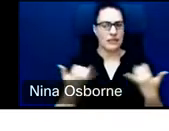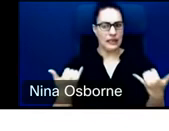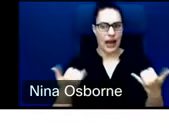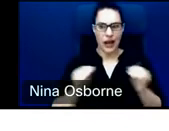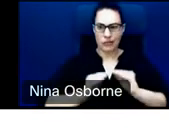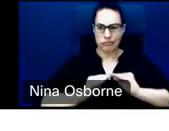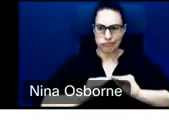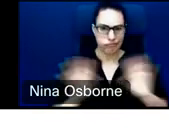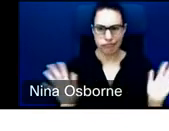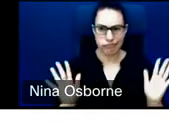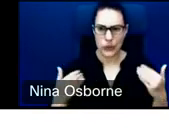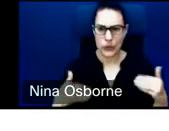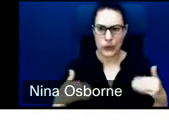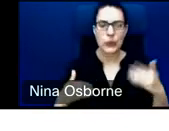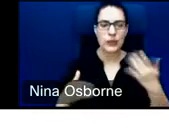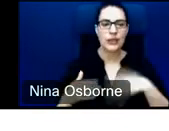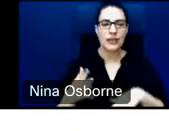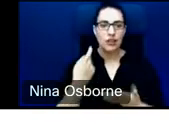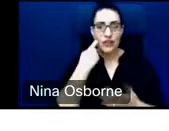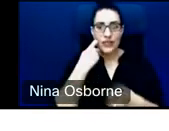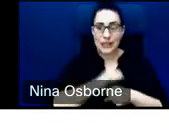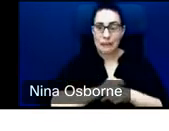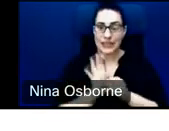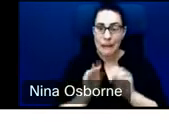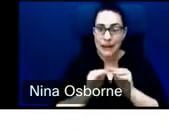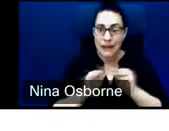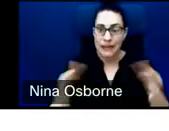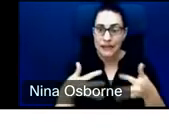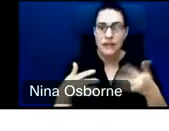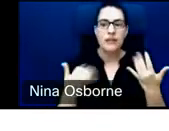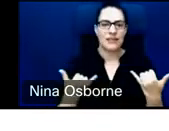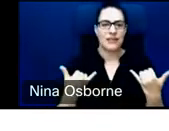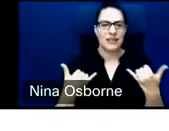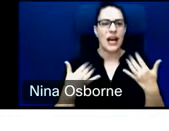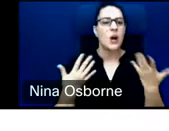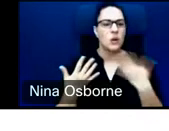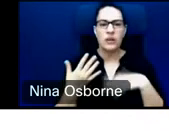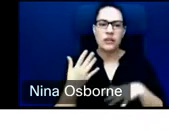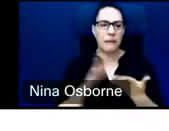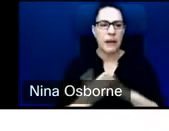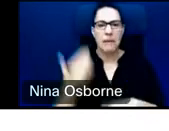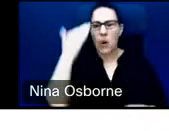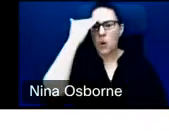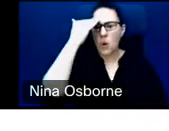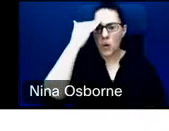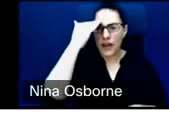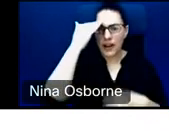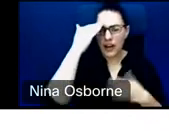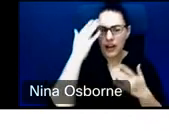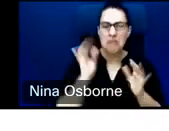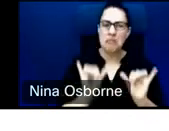as it relates to this most recent pandemic, if there's been a real kind of own awareness that we've all had about the